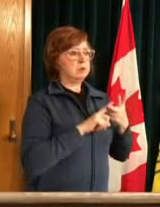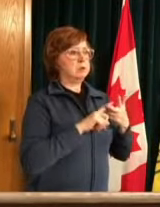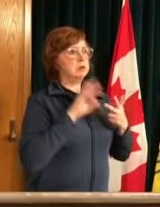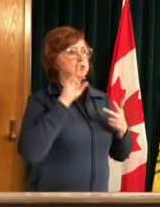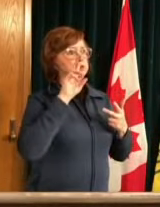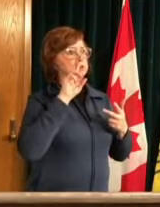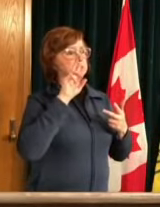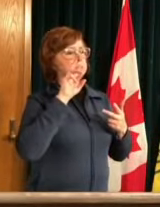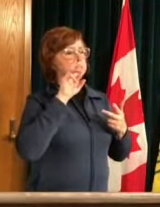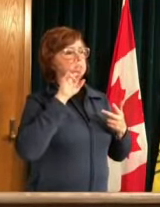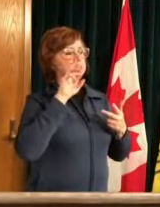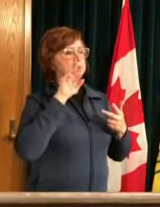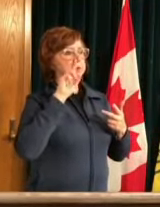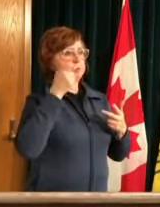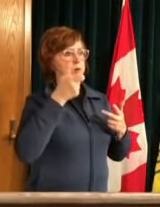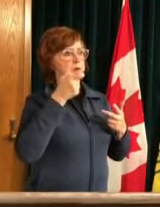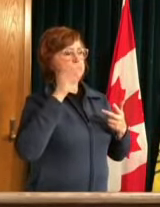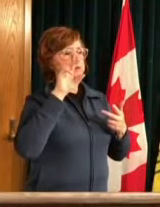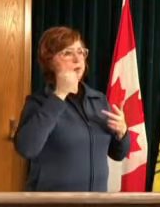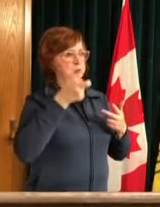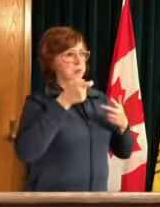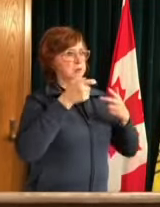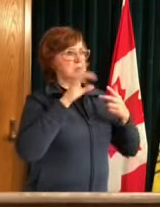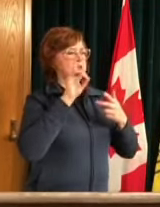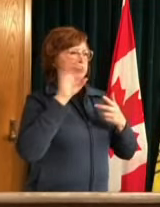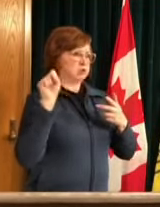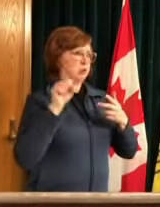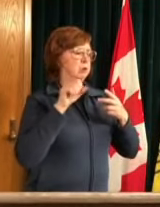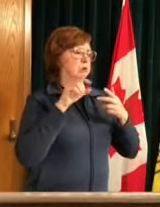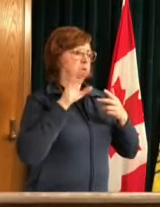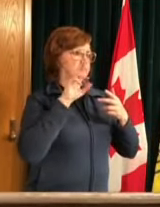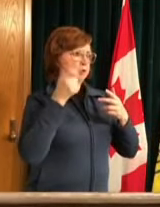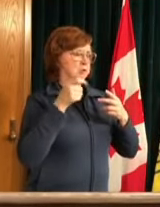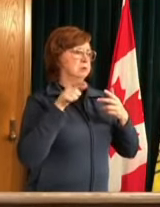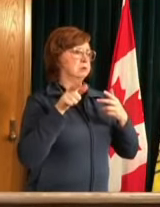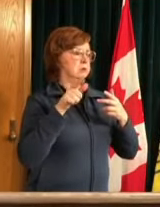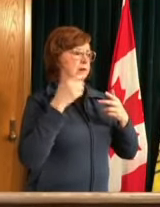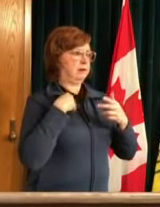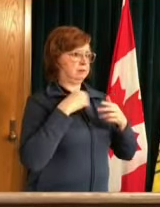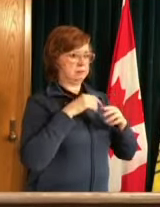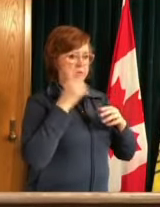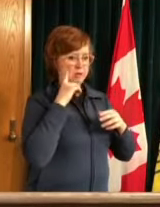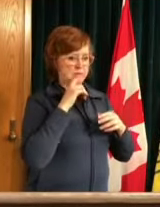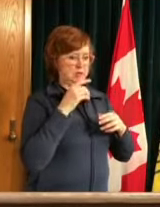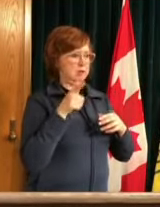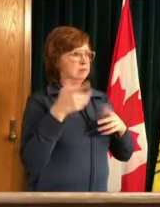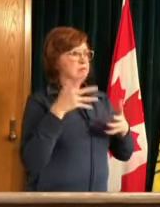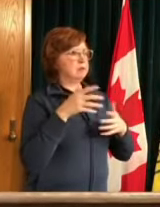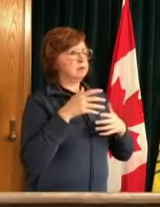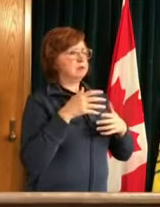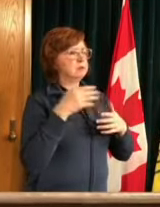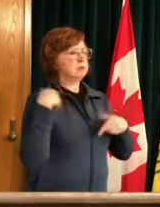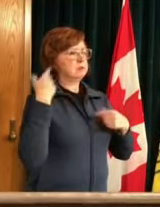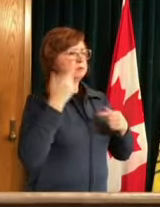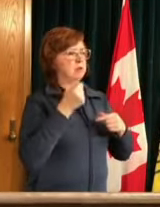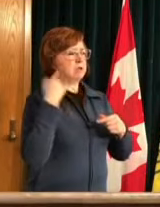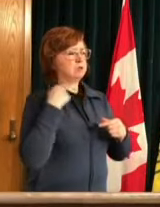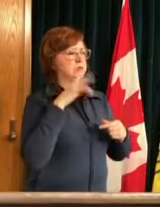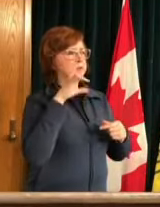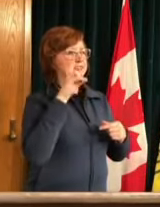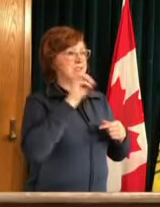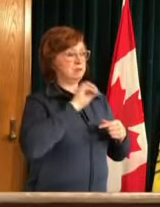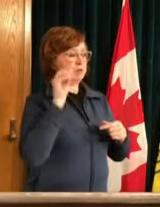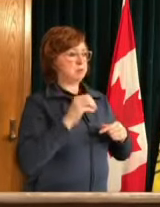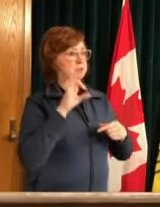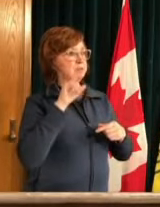uh who have a you know very large capacity i think pharmacies actually delivered 70 of the flu vaccines um last year so we will have